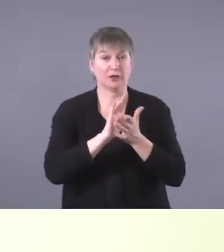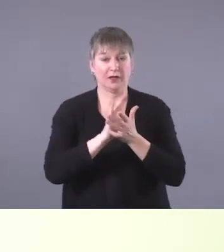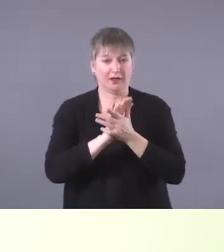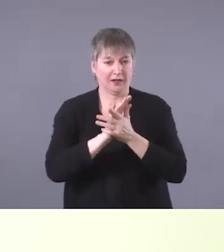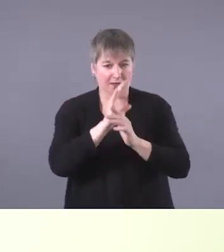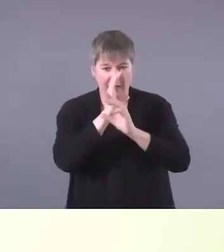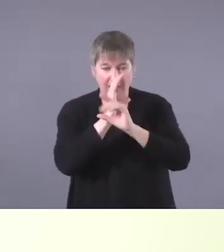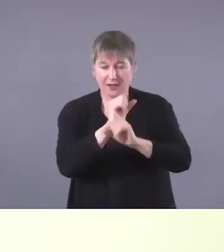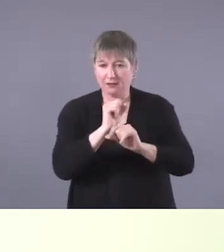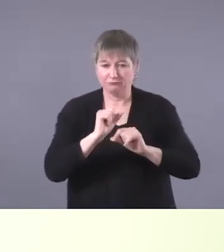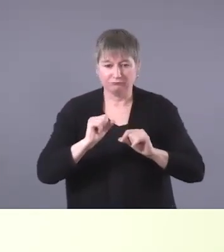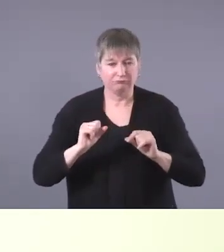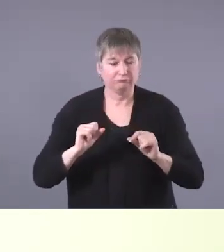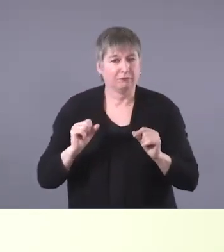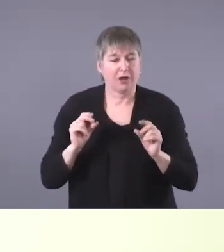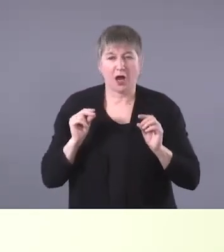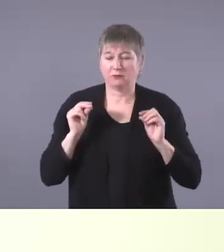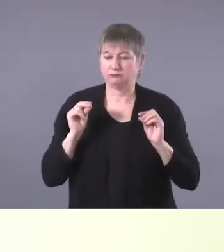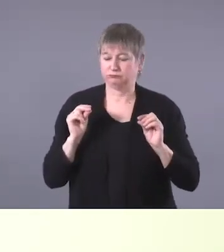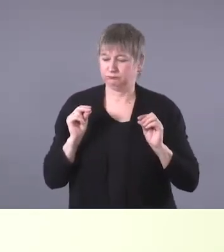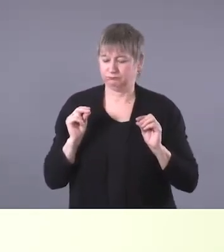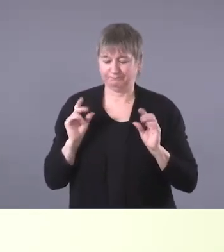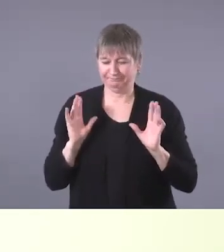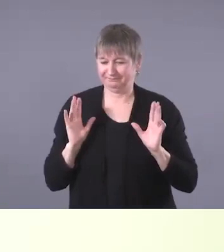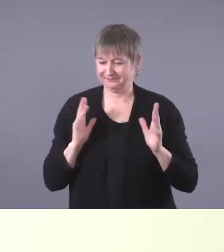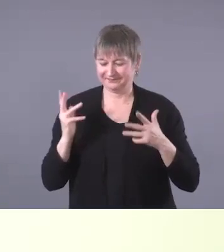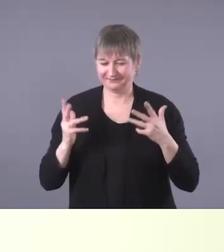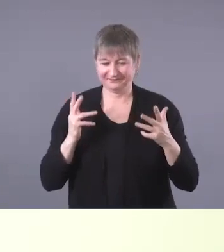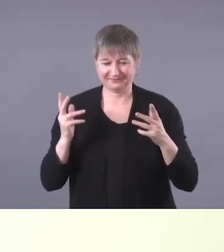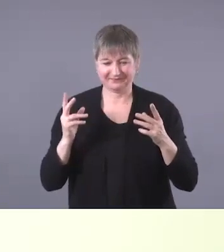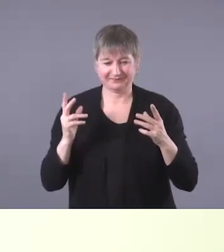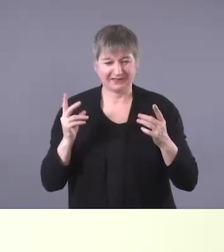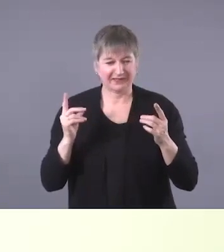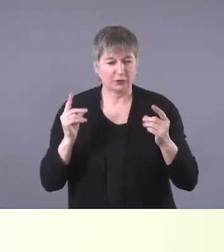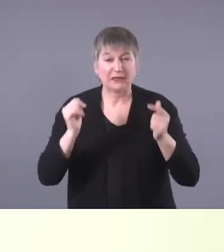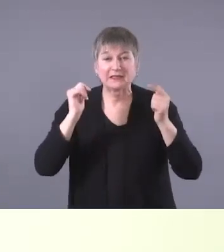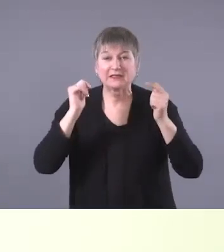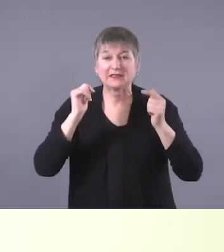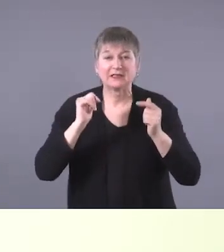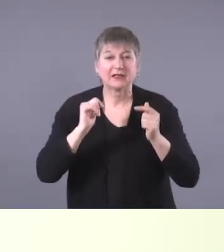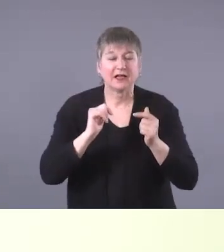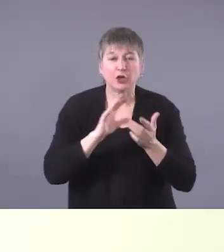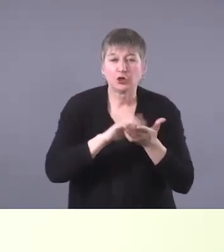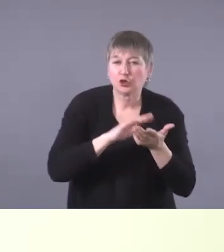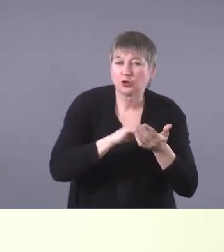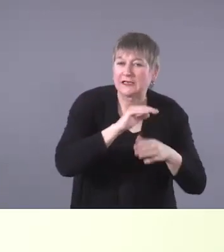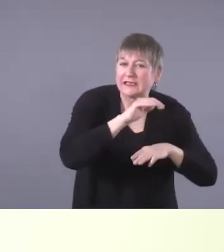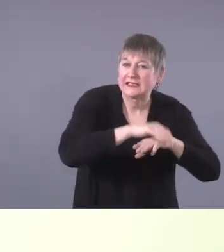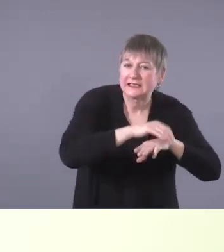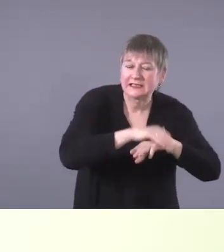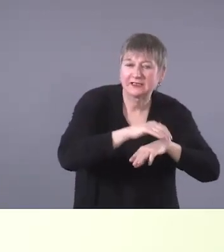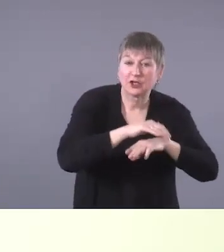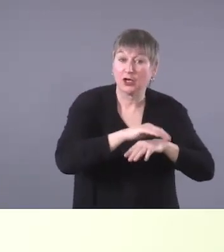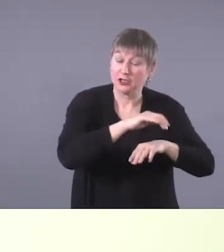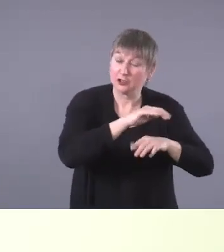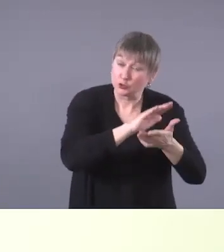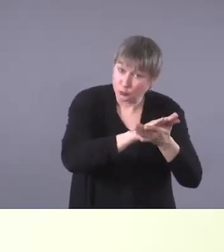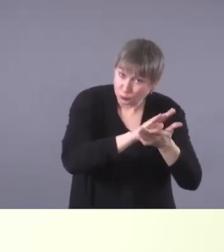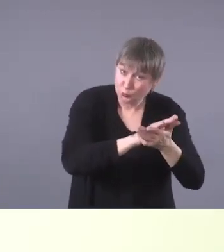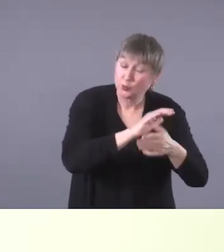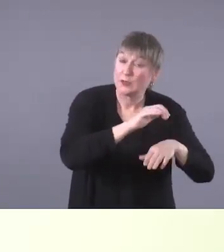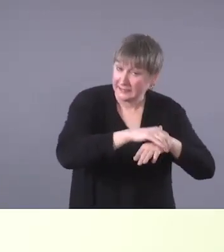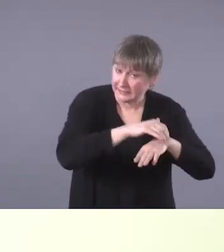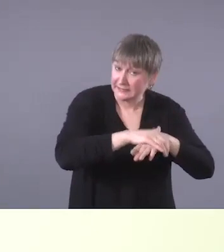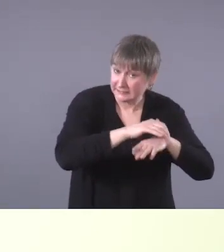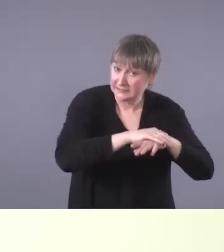how quickly, um, and, um, how well they learn English. And then they, so they do all their schooling in English and then